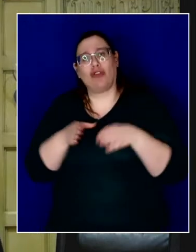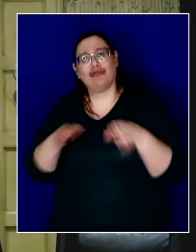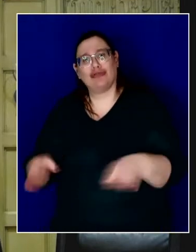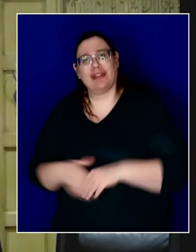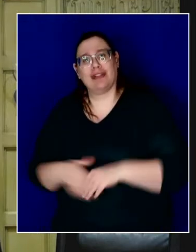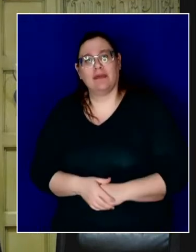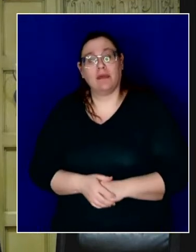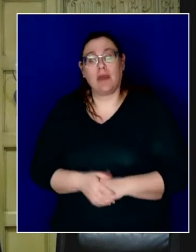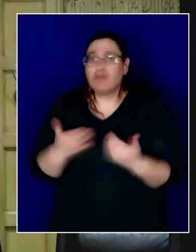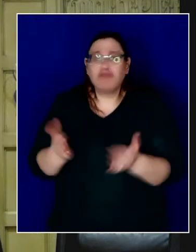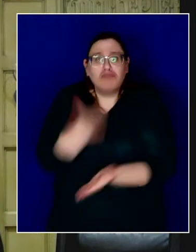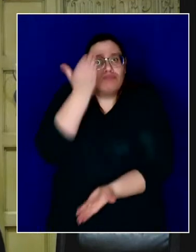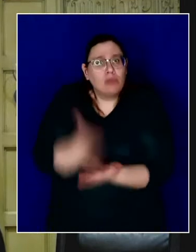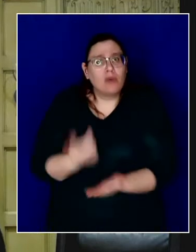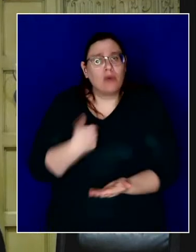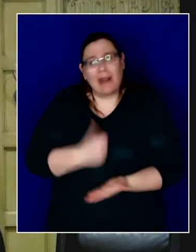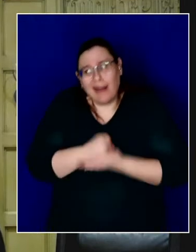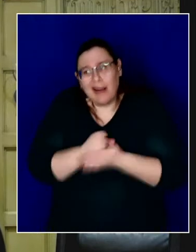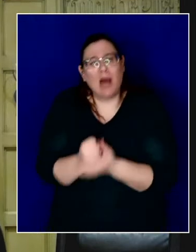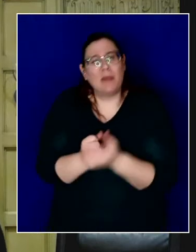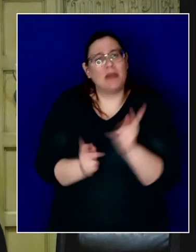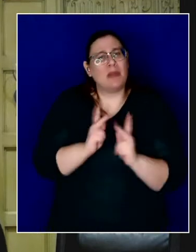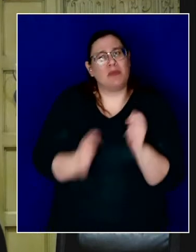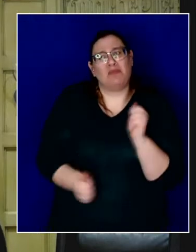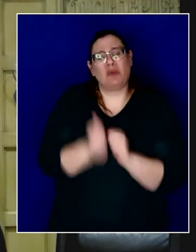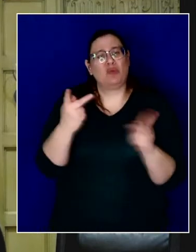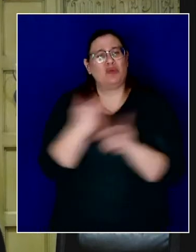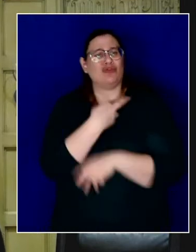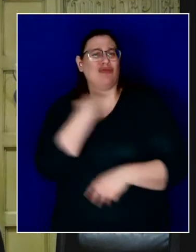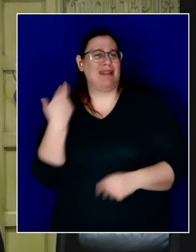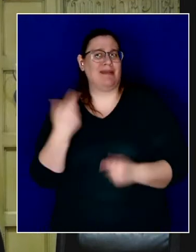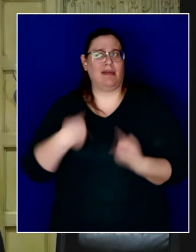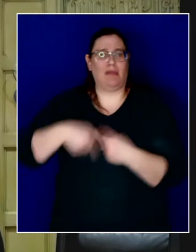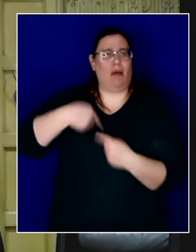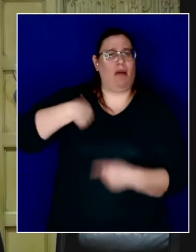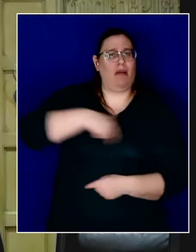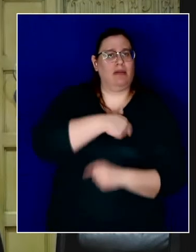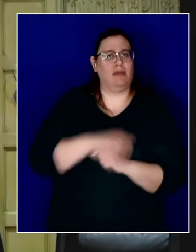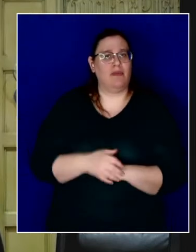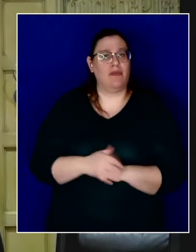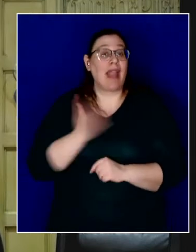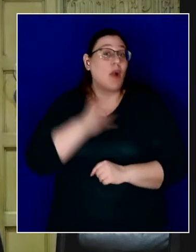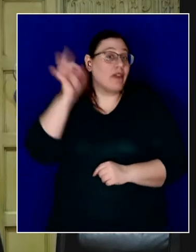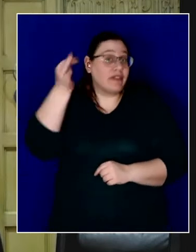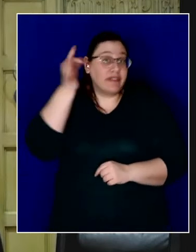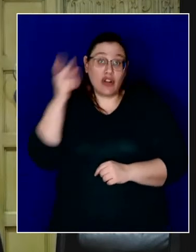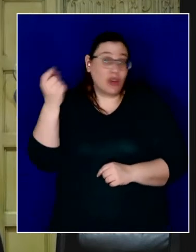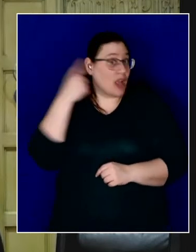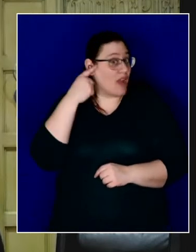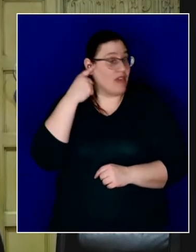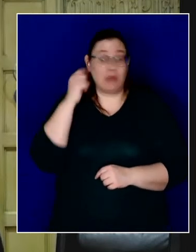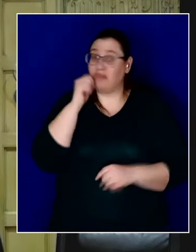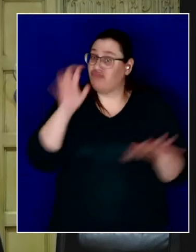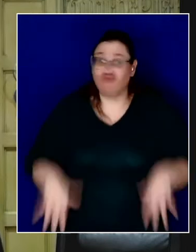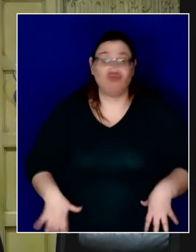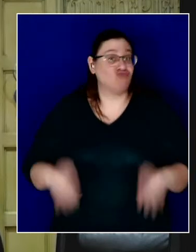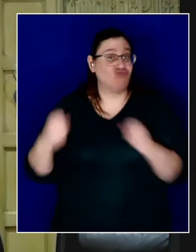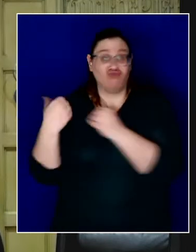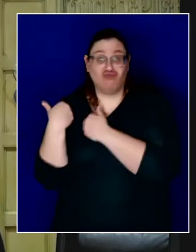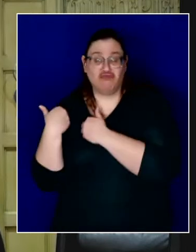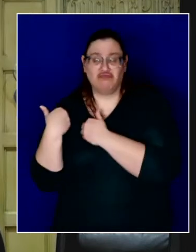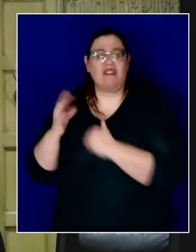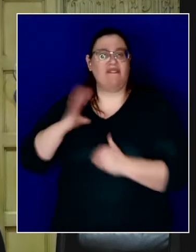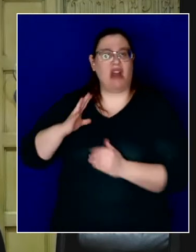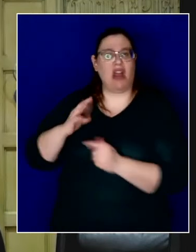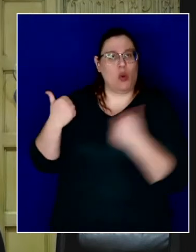can all make to help the most vulnerable amongst us. When our federal government doesn't step up to the plate, we have stepped up